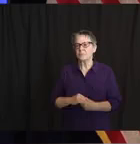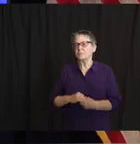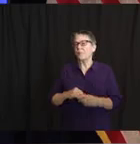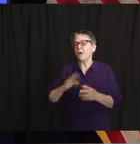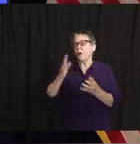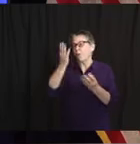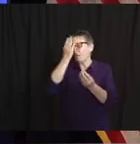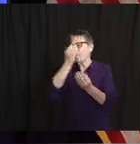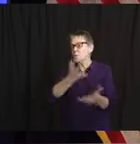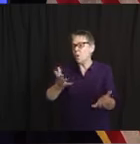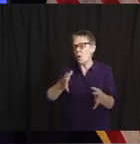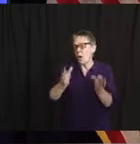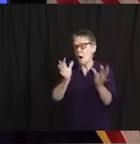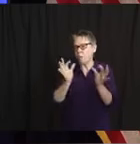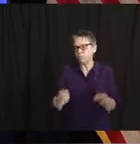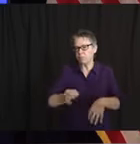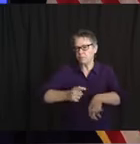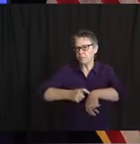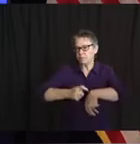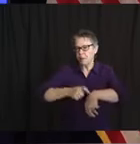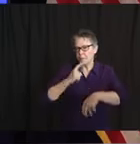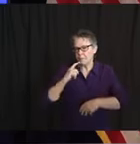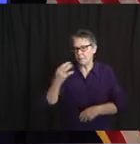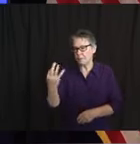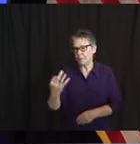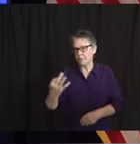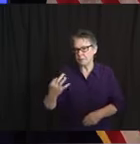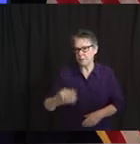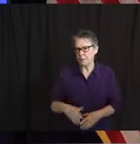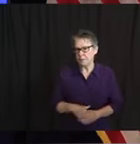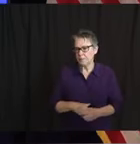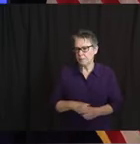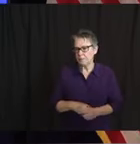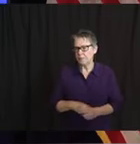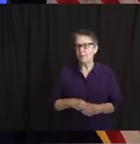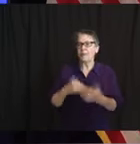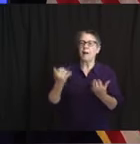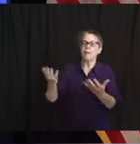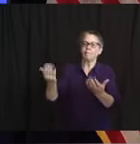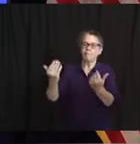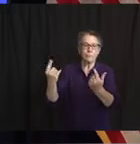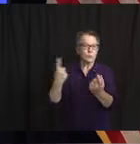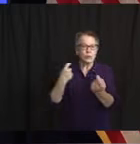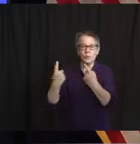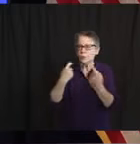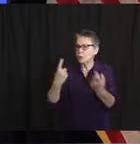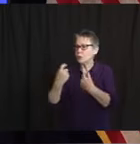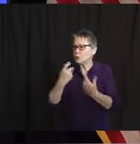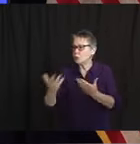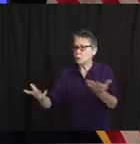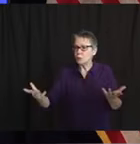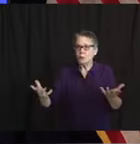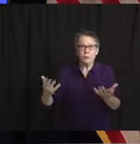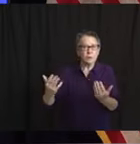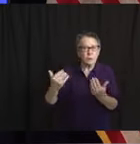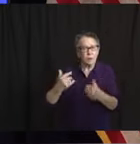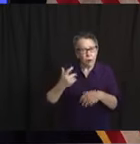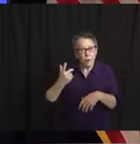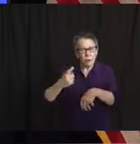That sound good? Okay, with that. Daniel, welcome. Let's keep these – let's keep moving today, if we could. Hey, Governor. Three questions.